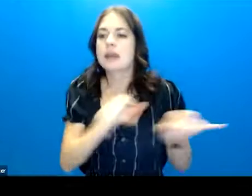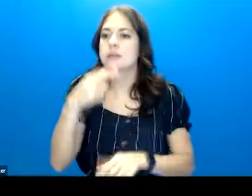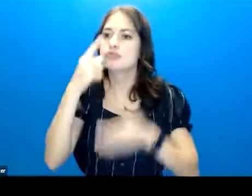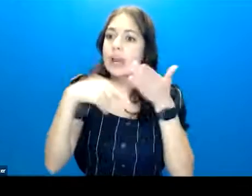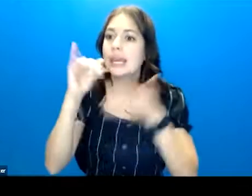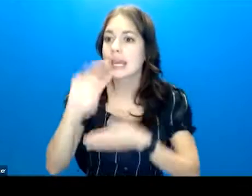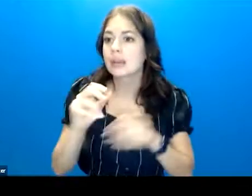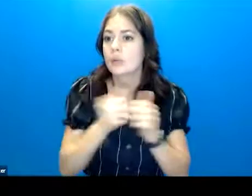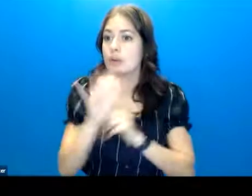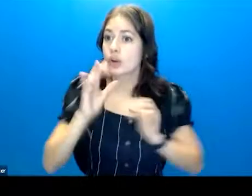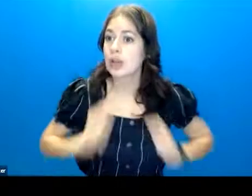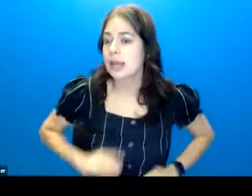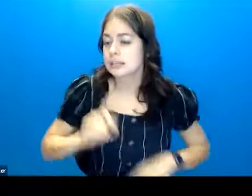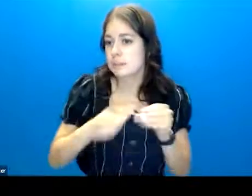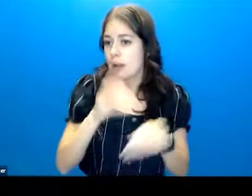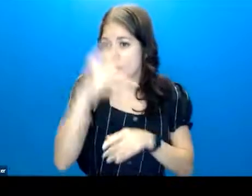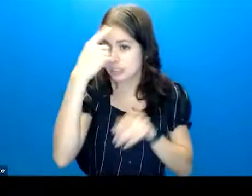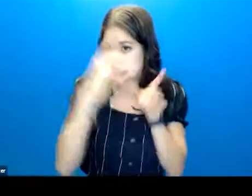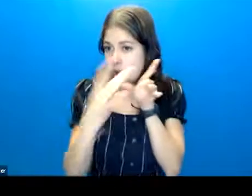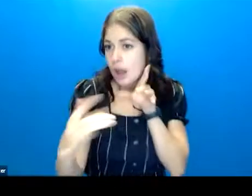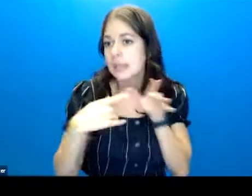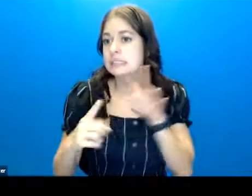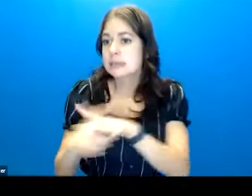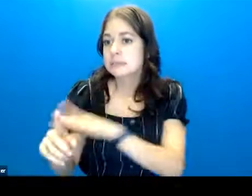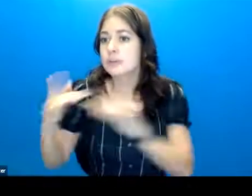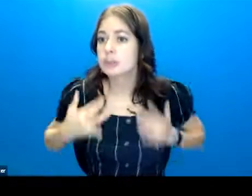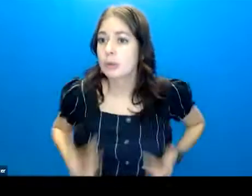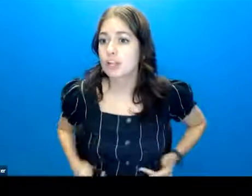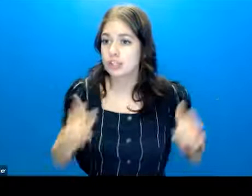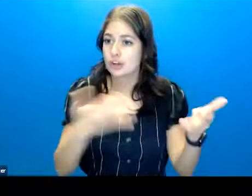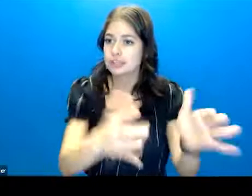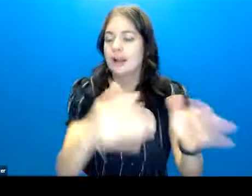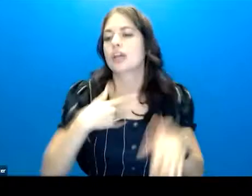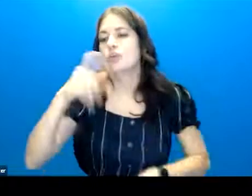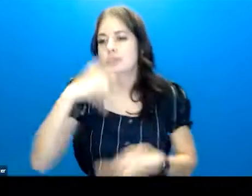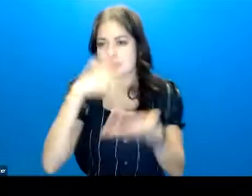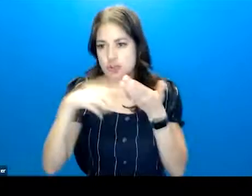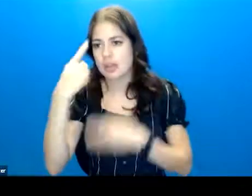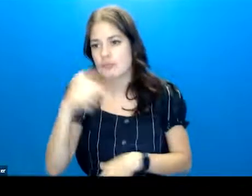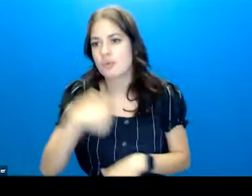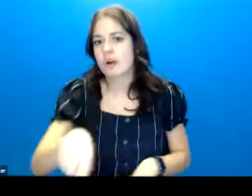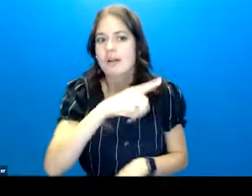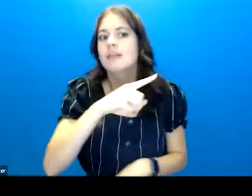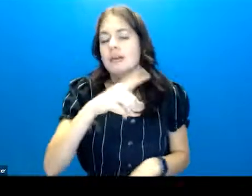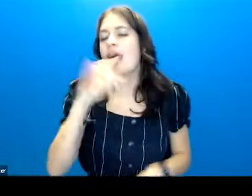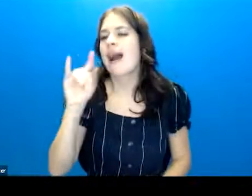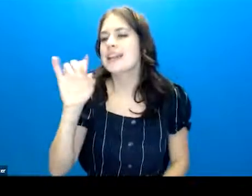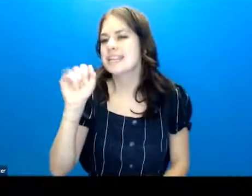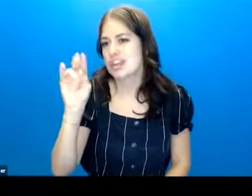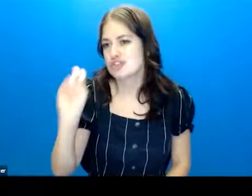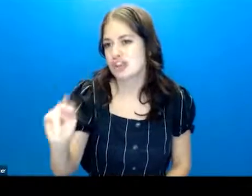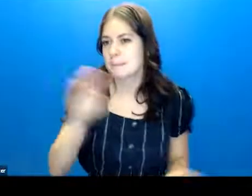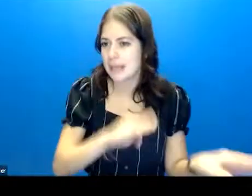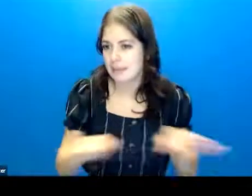in regularly with your clients about their psychotic symptoms, their depression, their anxiety, you should be checking in with them about their ideation and behavior.